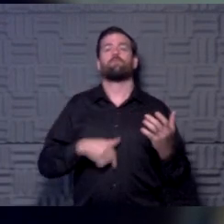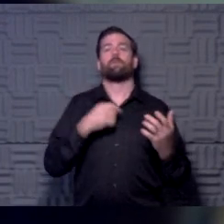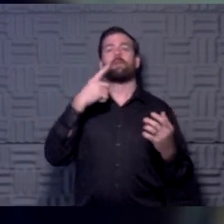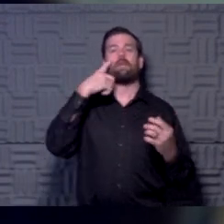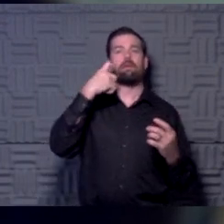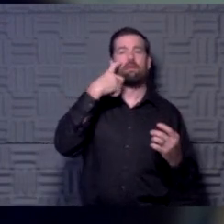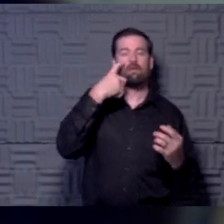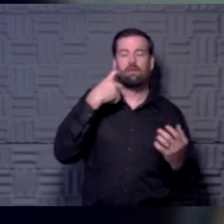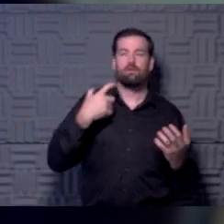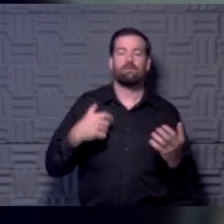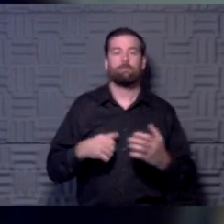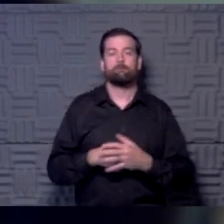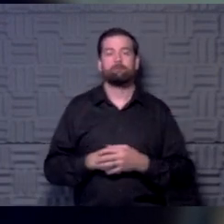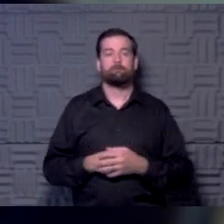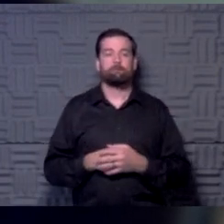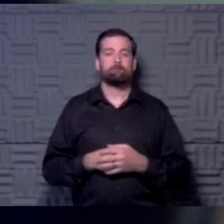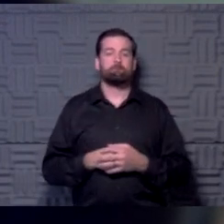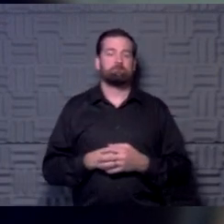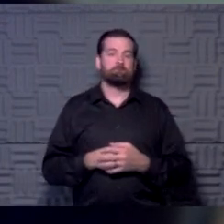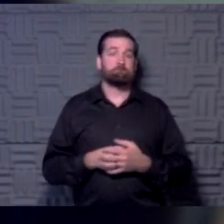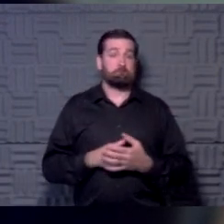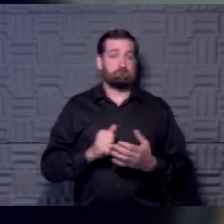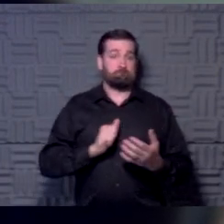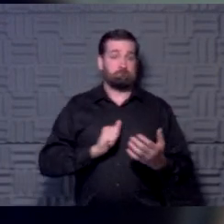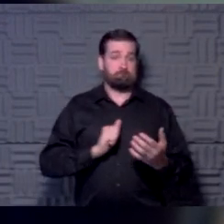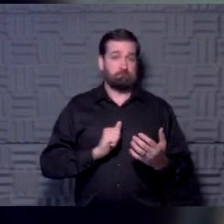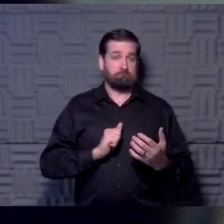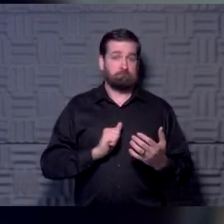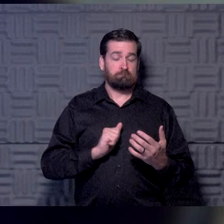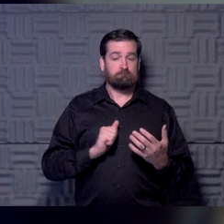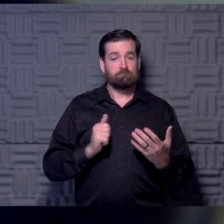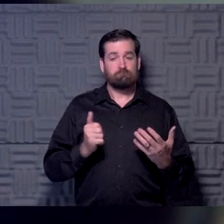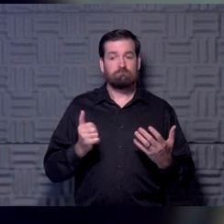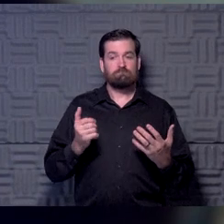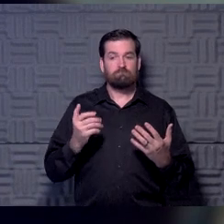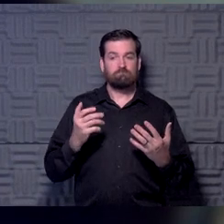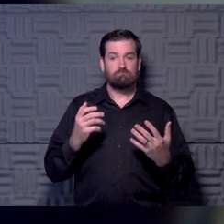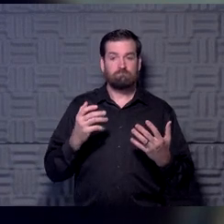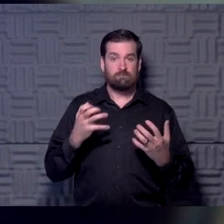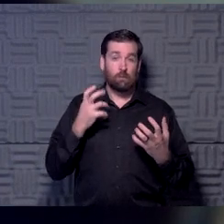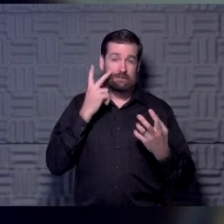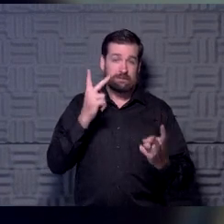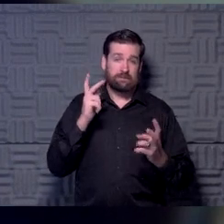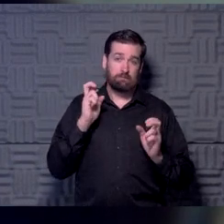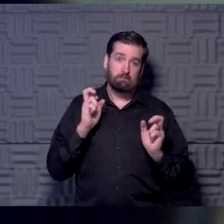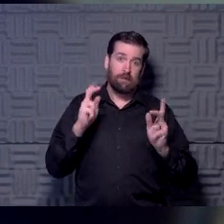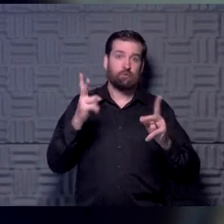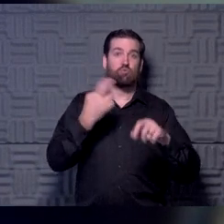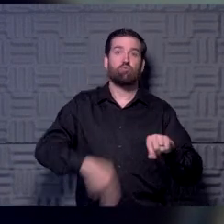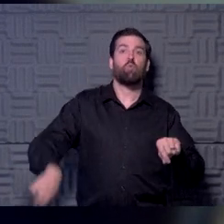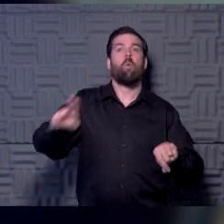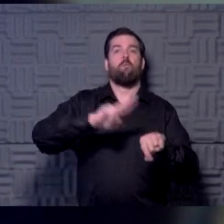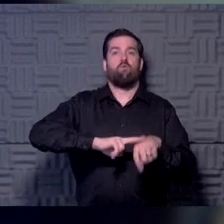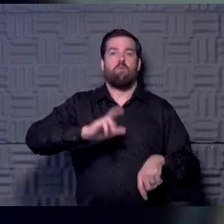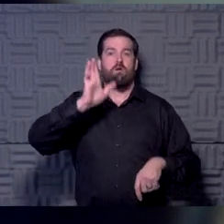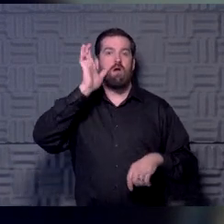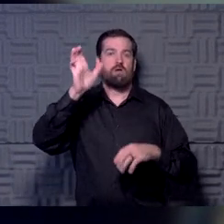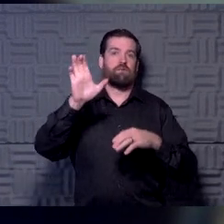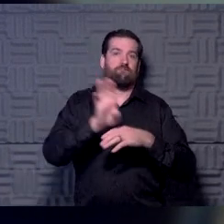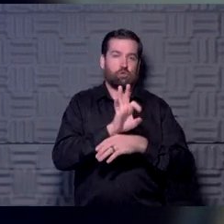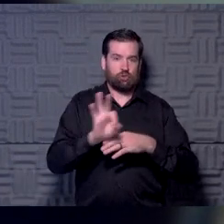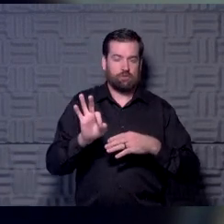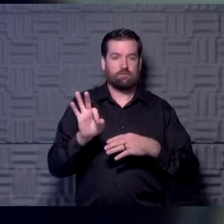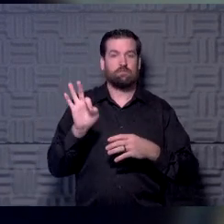I think, you know, I would personally like to see them back to their normal cognitive function before we return them to a high-level